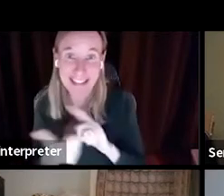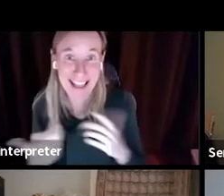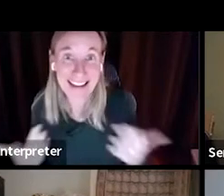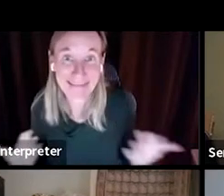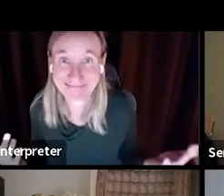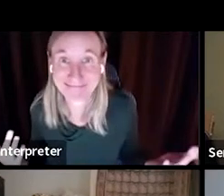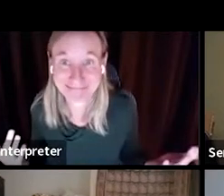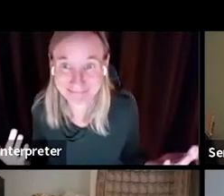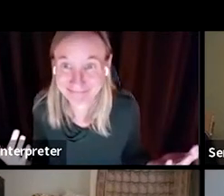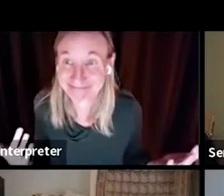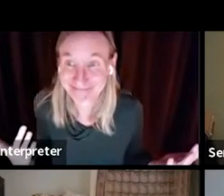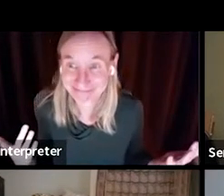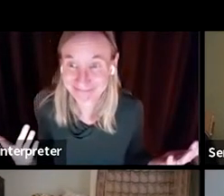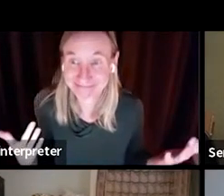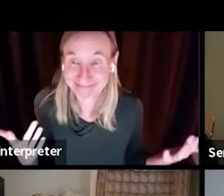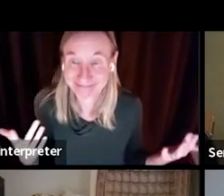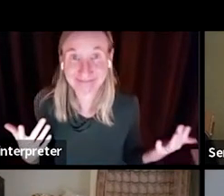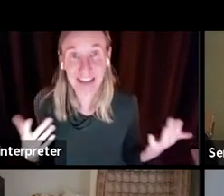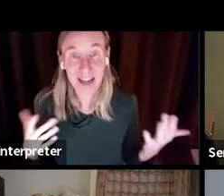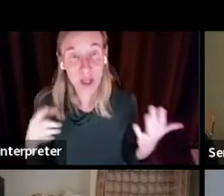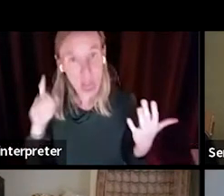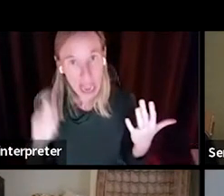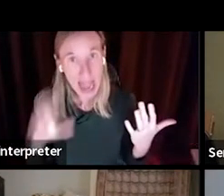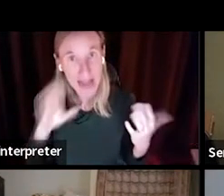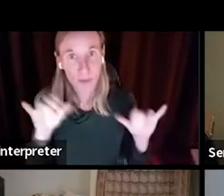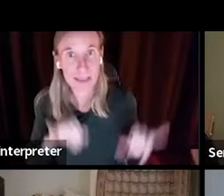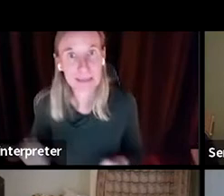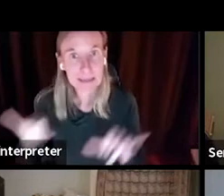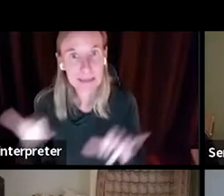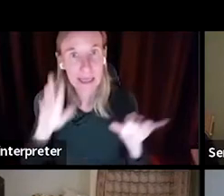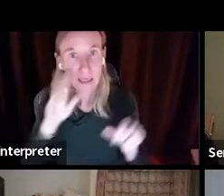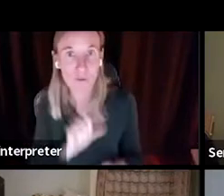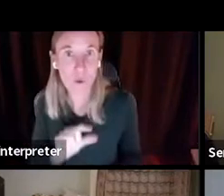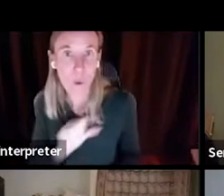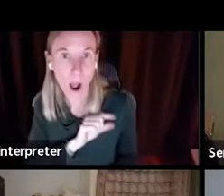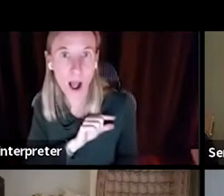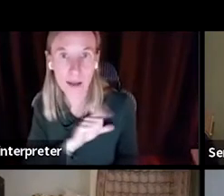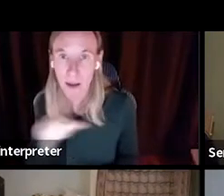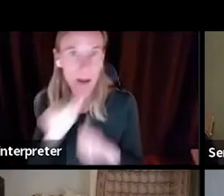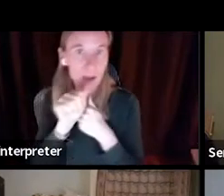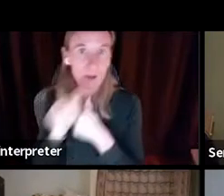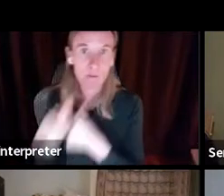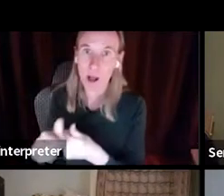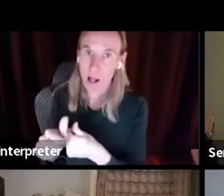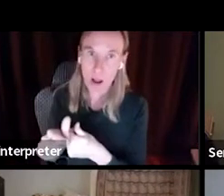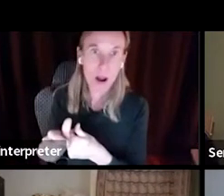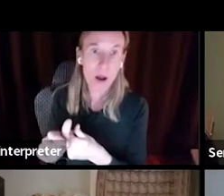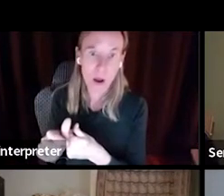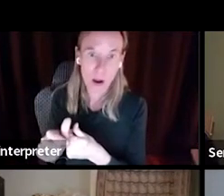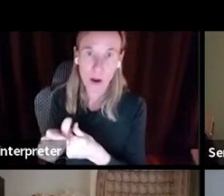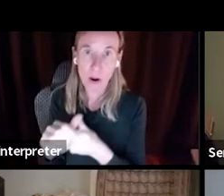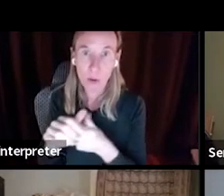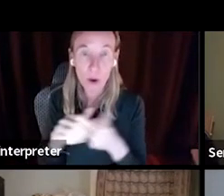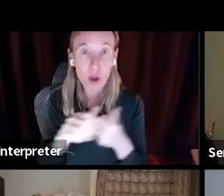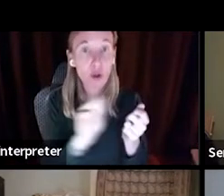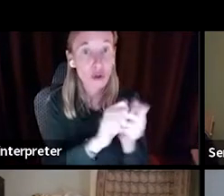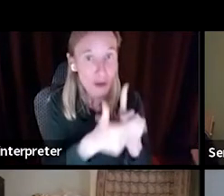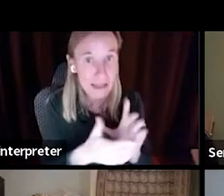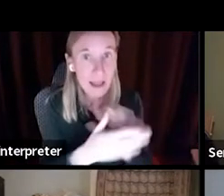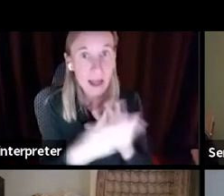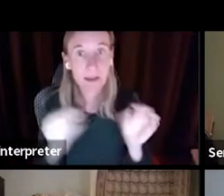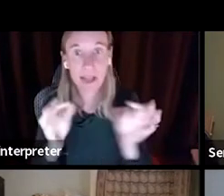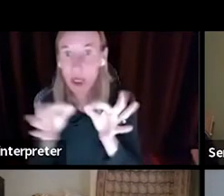And there's a certain standard of quality that we have to make sure translators and interpreters can meet.